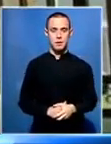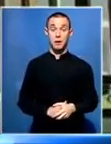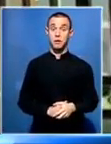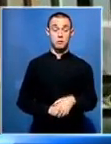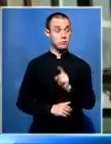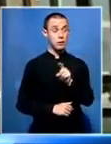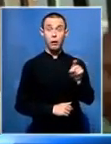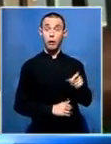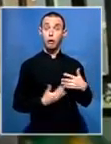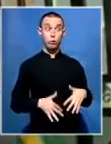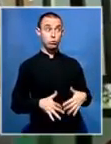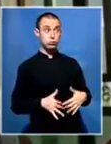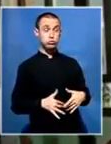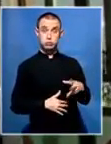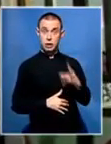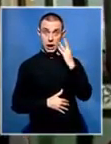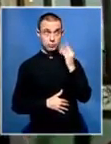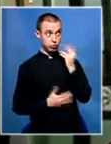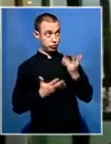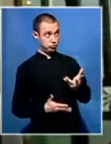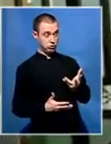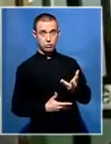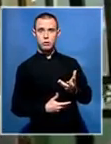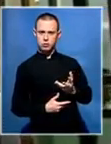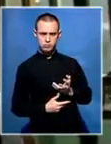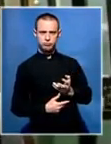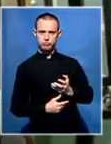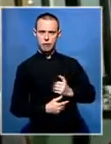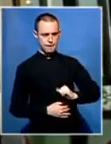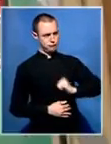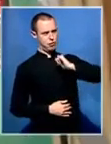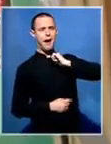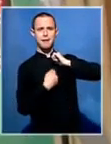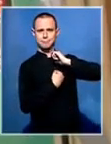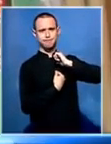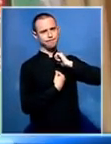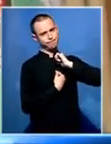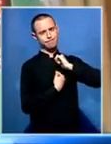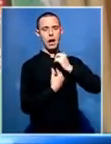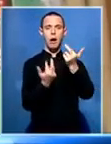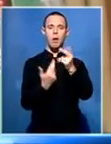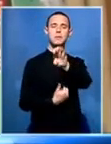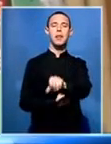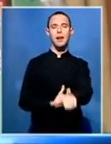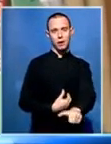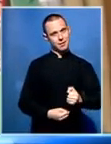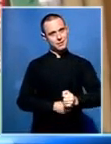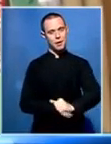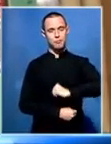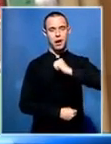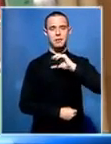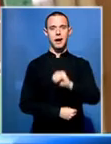all the dignity and pride back home. We hope that we made the country proud. We learn a lot from this tournament.